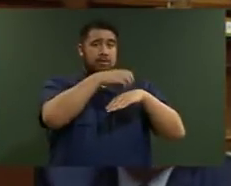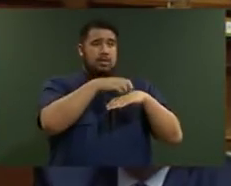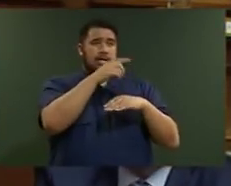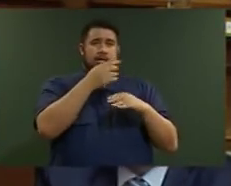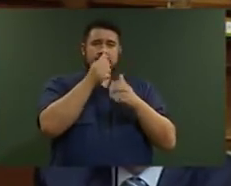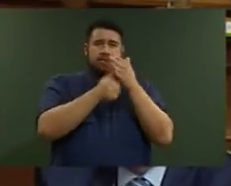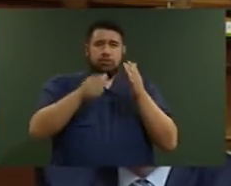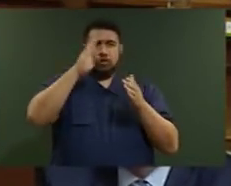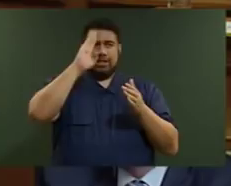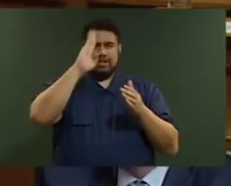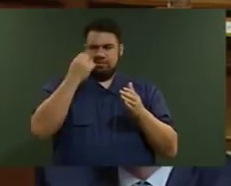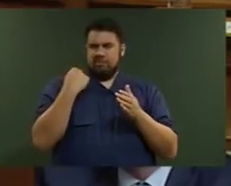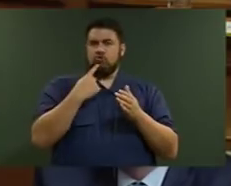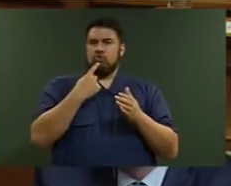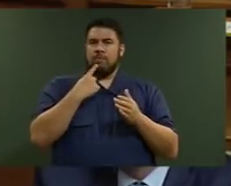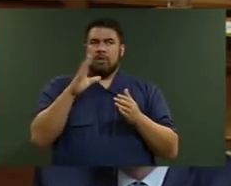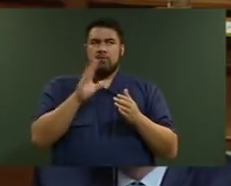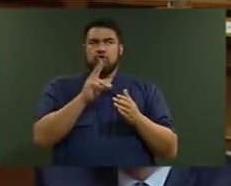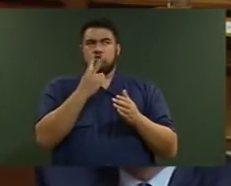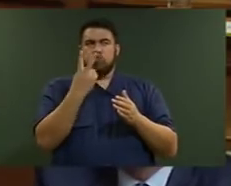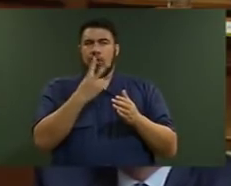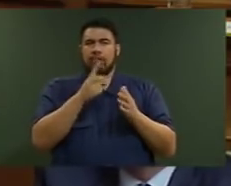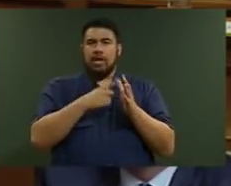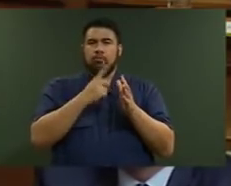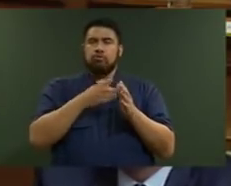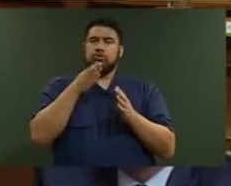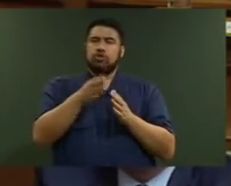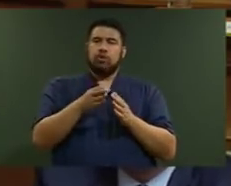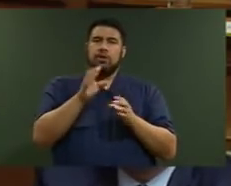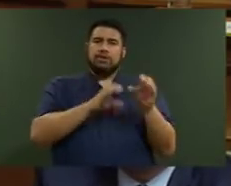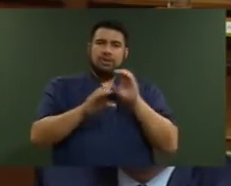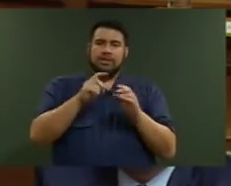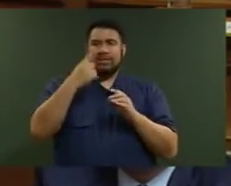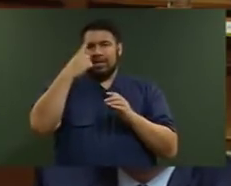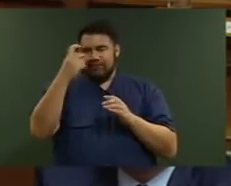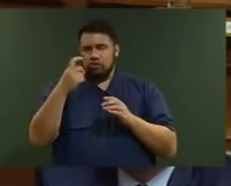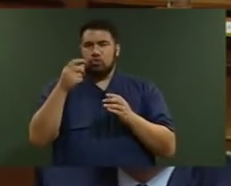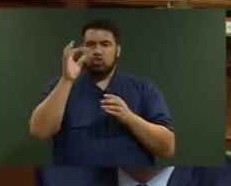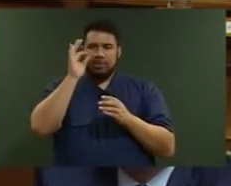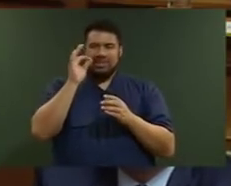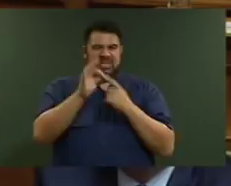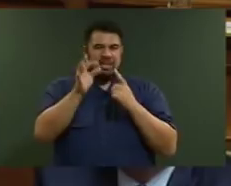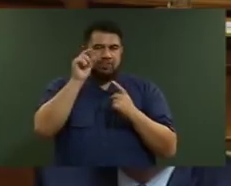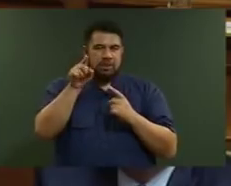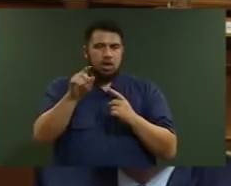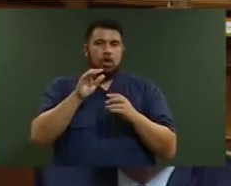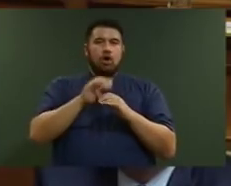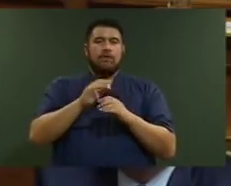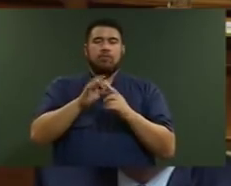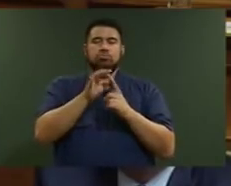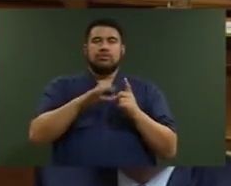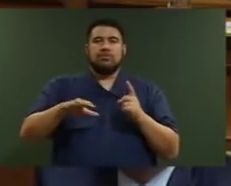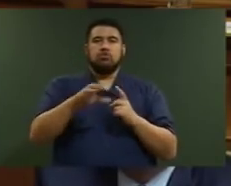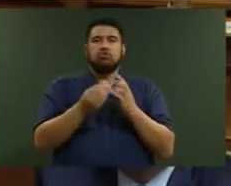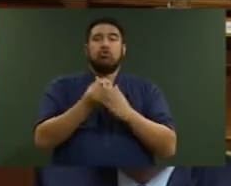April comments to the Economic Development, Science and Innovation Committee in relation to the Provincial Growth Fund? Quote, we are working on the basis